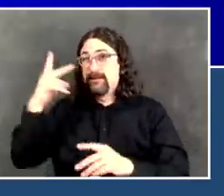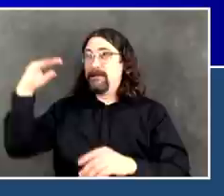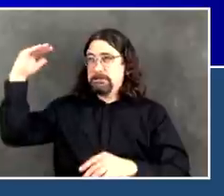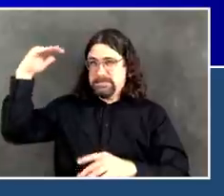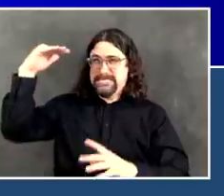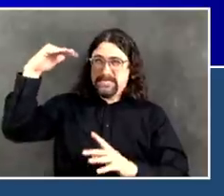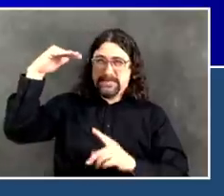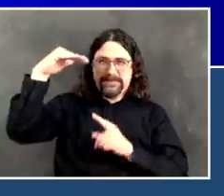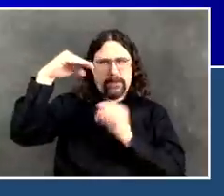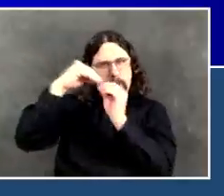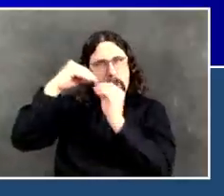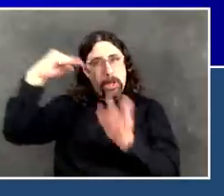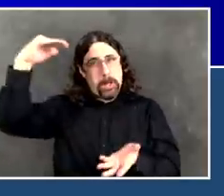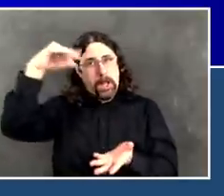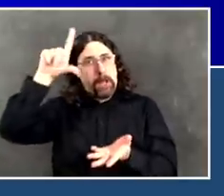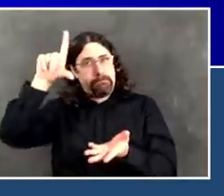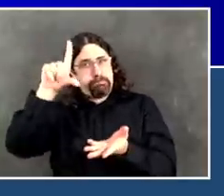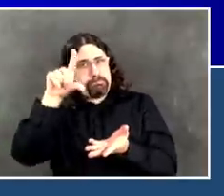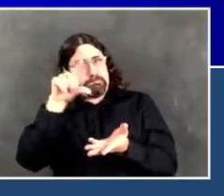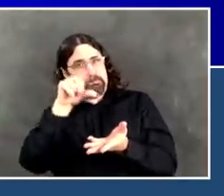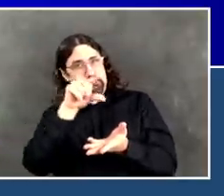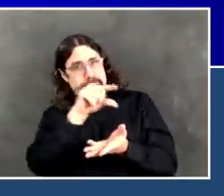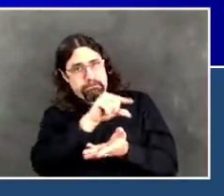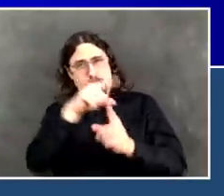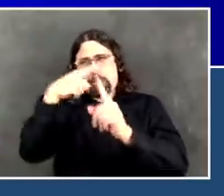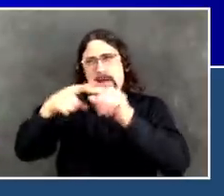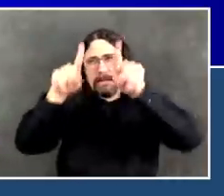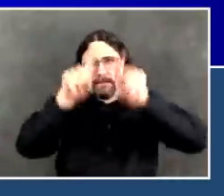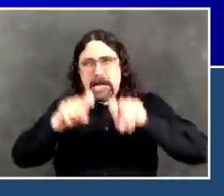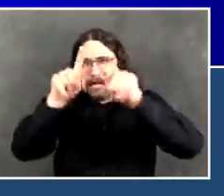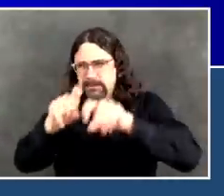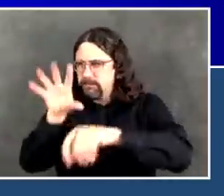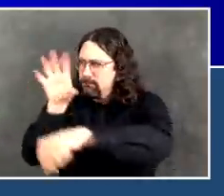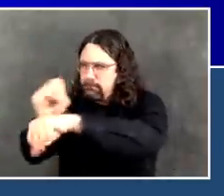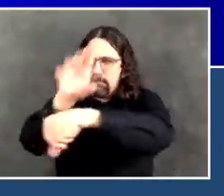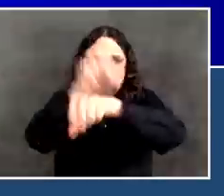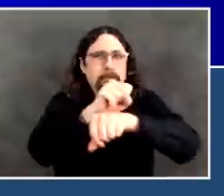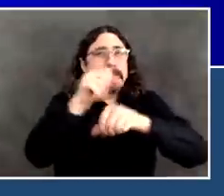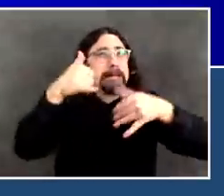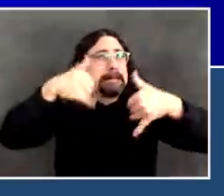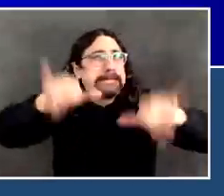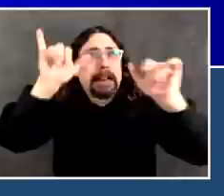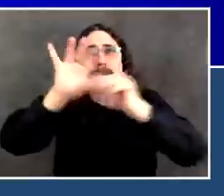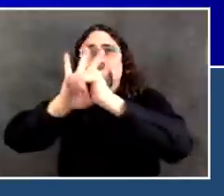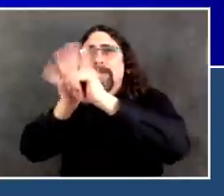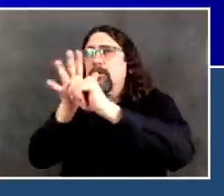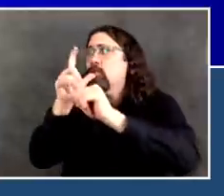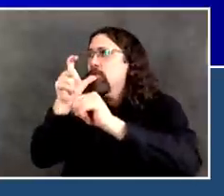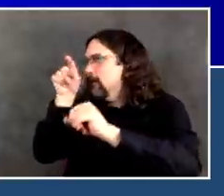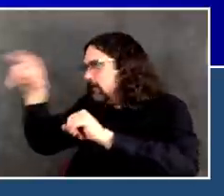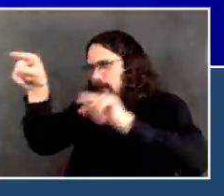That's how we get to the day where we can actually ease these restrictions and start to have a normal life again.